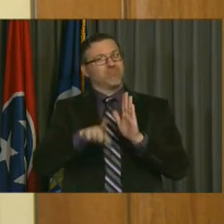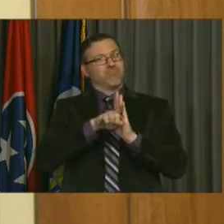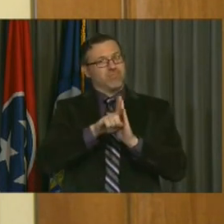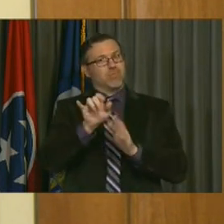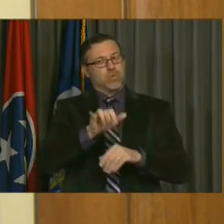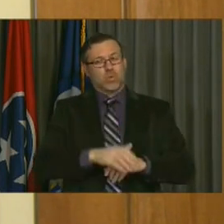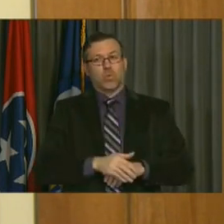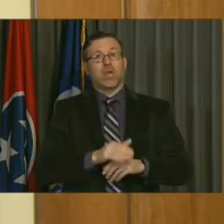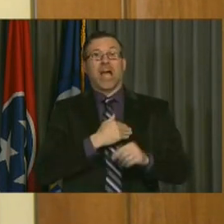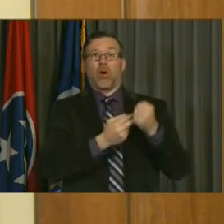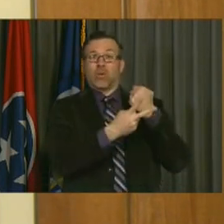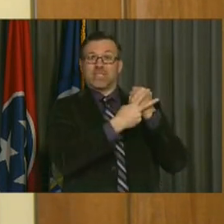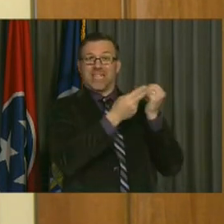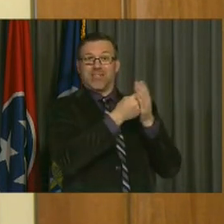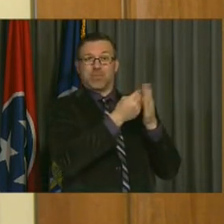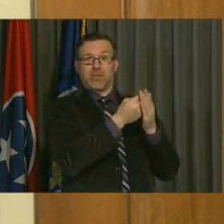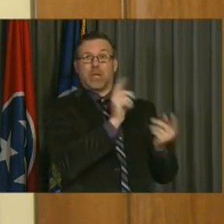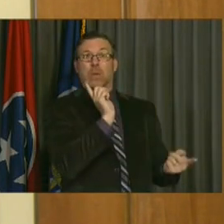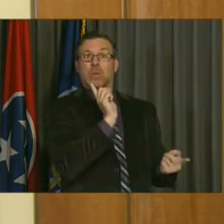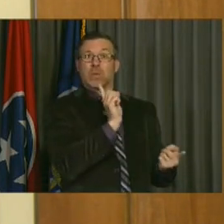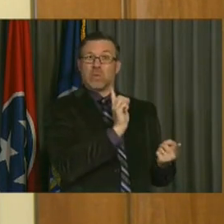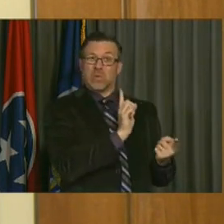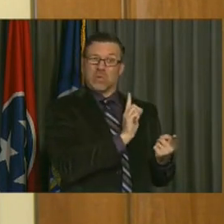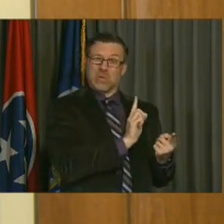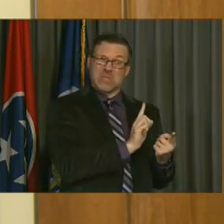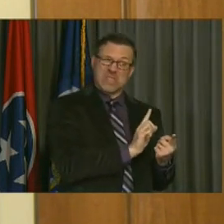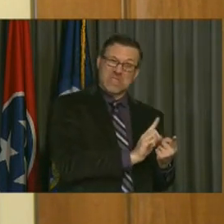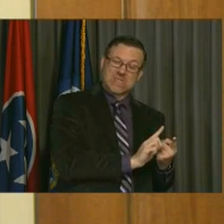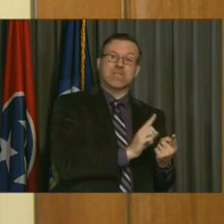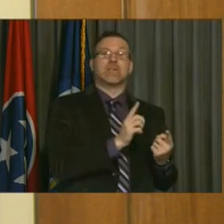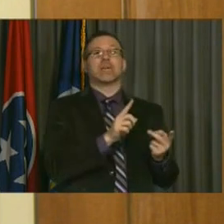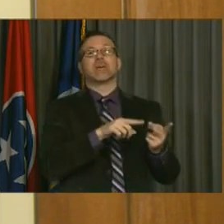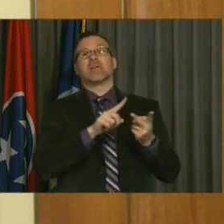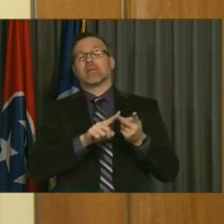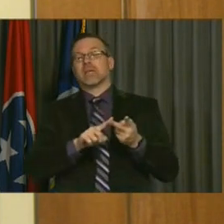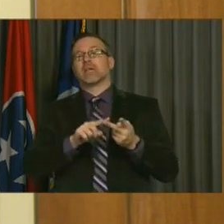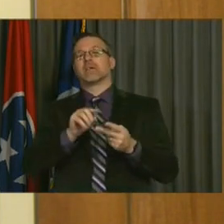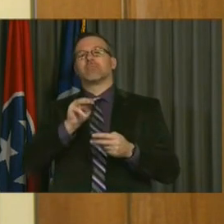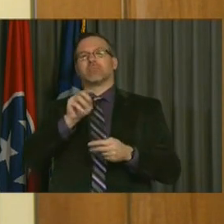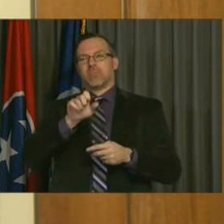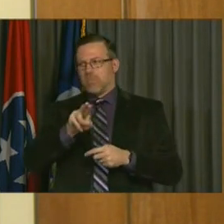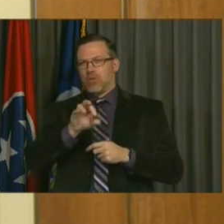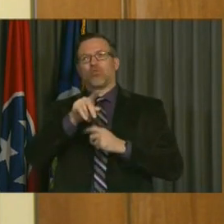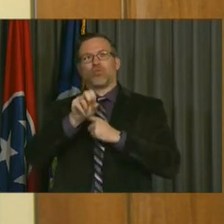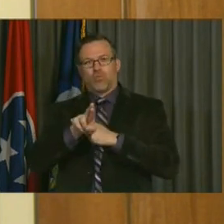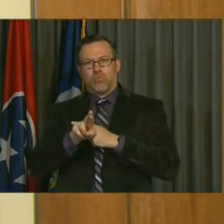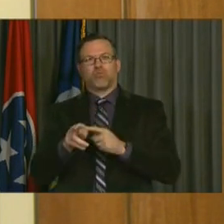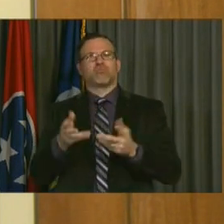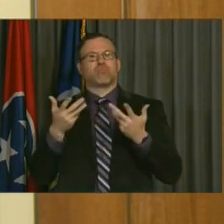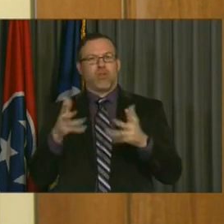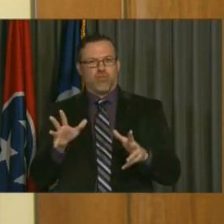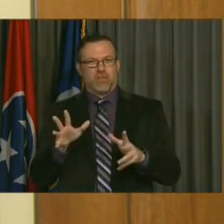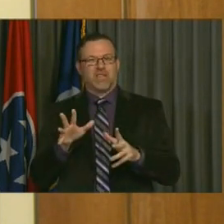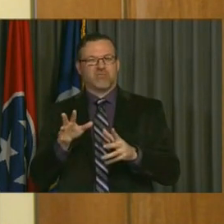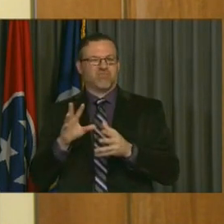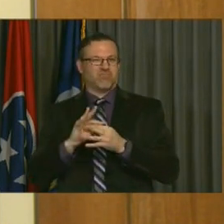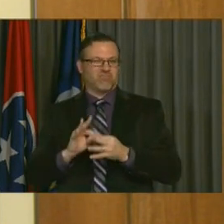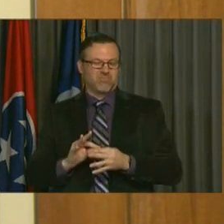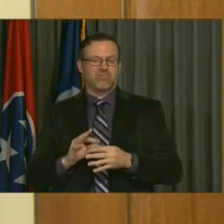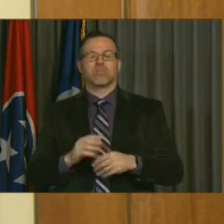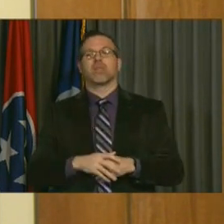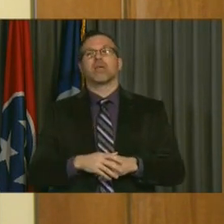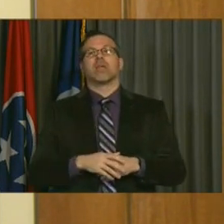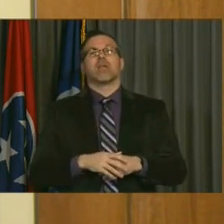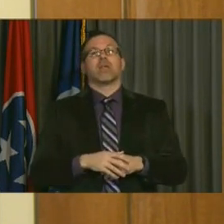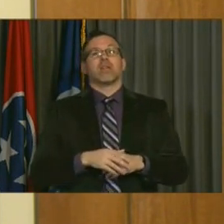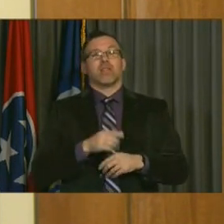thinning reserves on liquidity levels that both Mayor Cooper and Kevin discussed in detail. And as